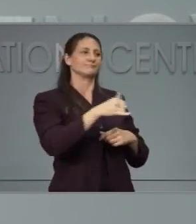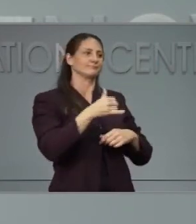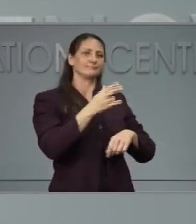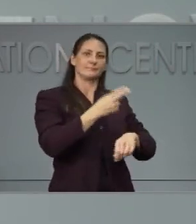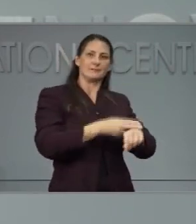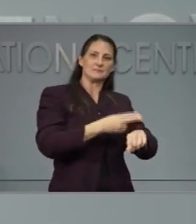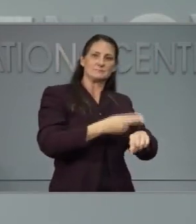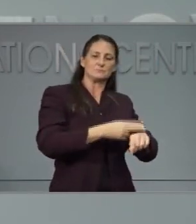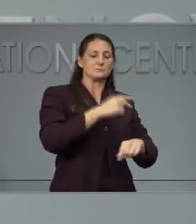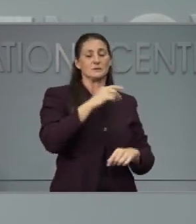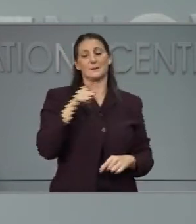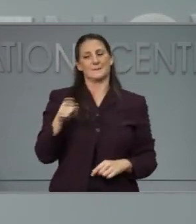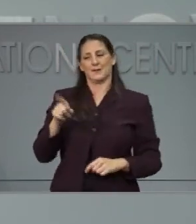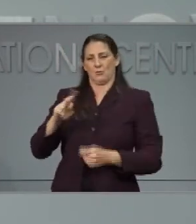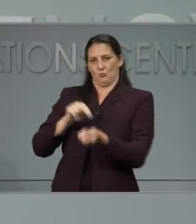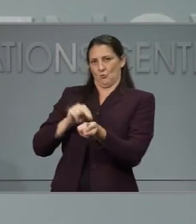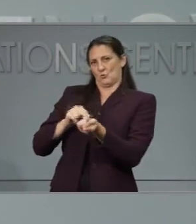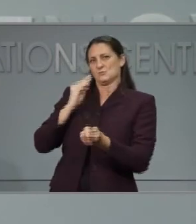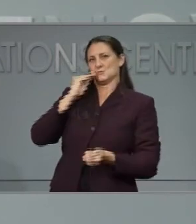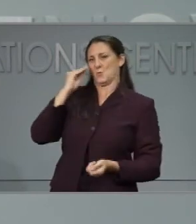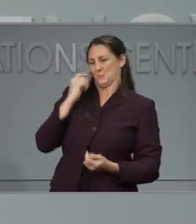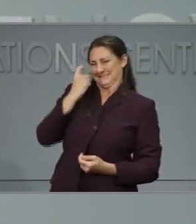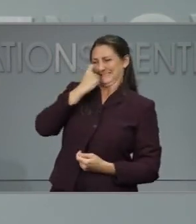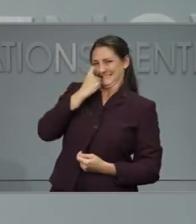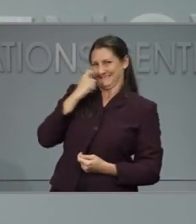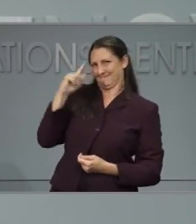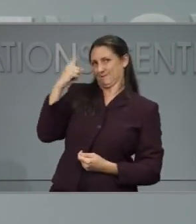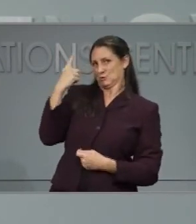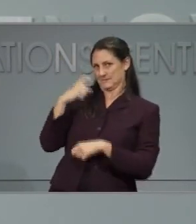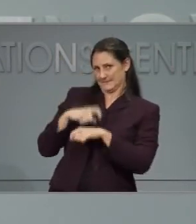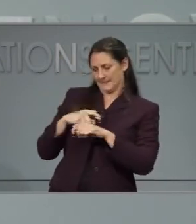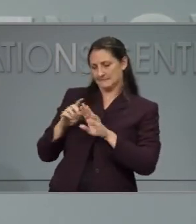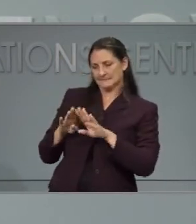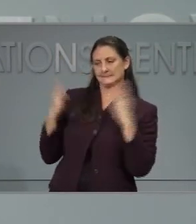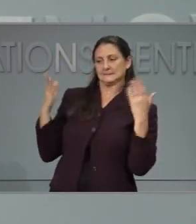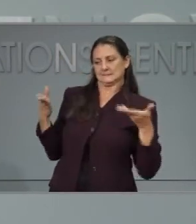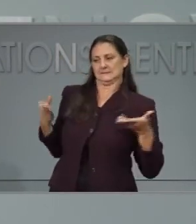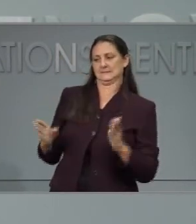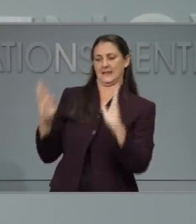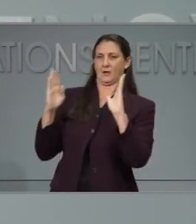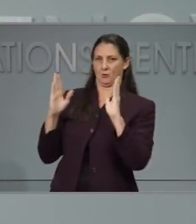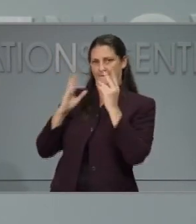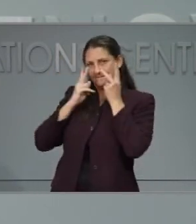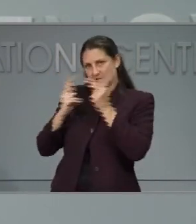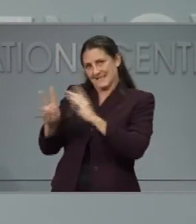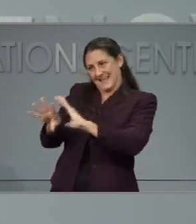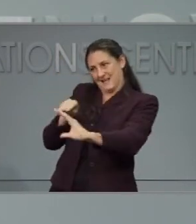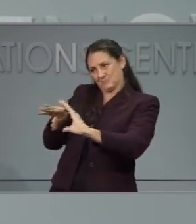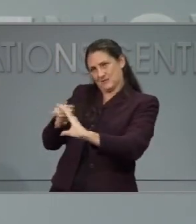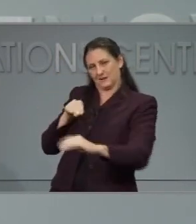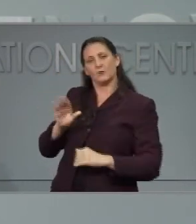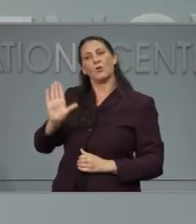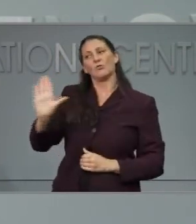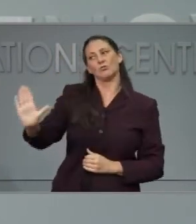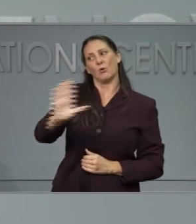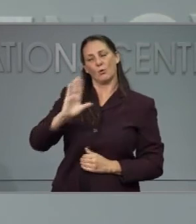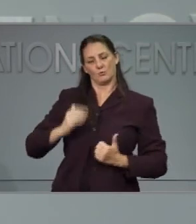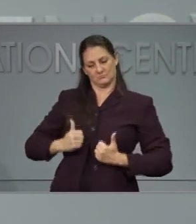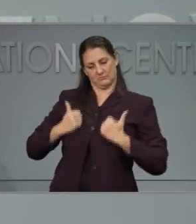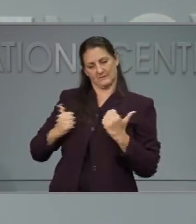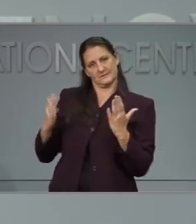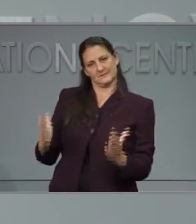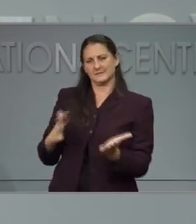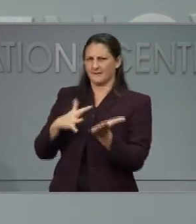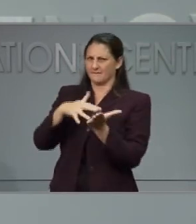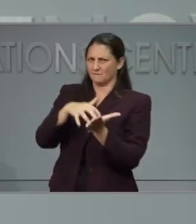As you know, those are folks who are our most medically frail. And we've been working very, very hard to protect them at this very,